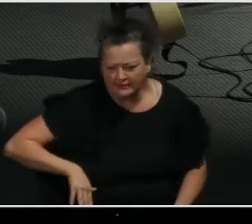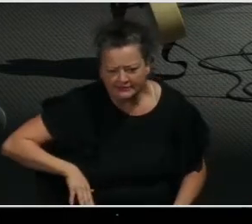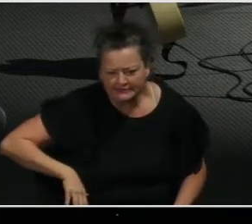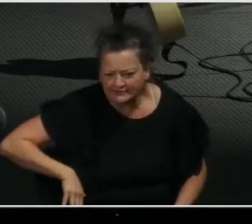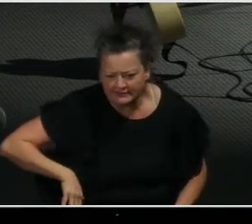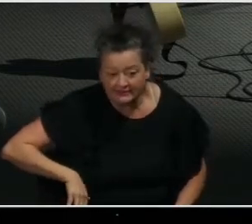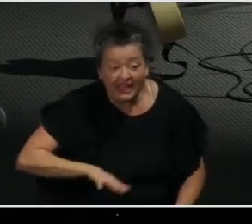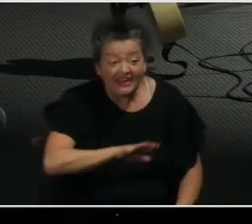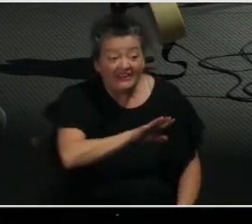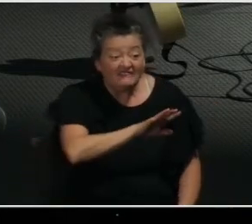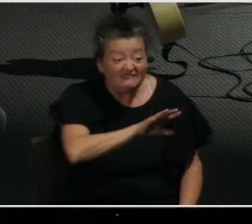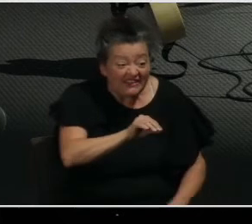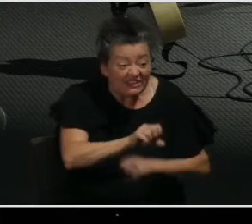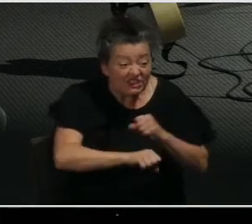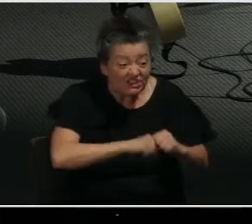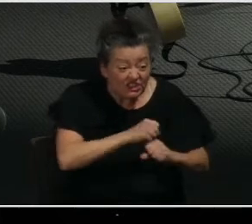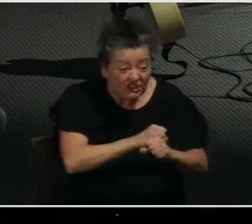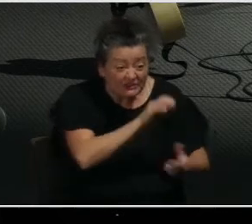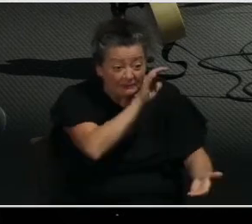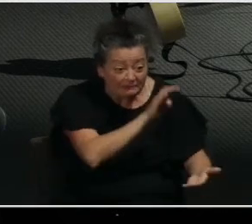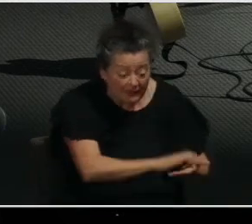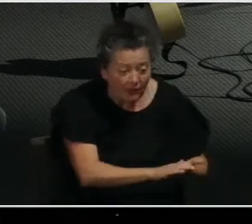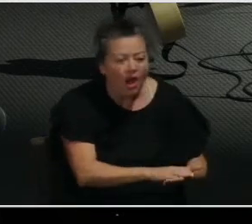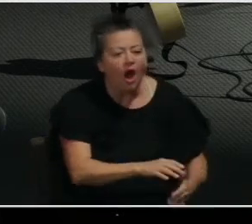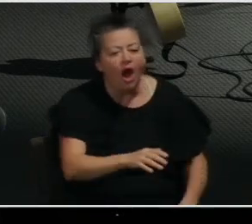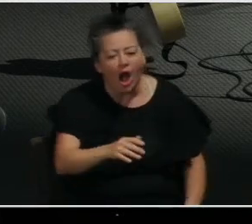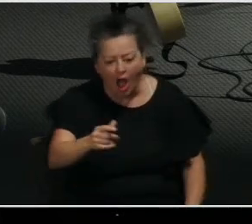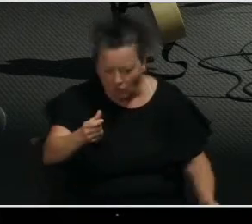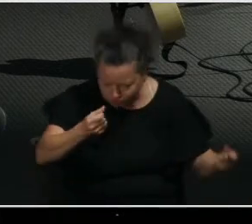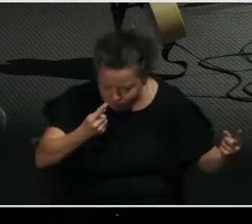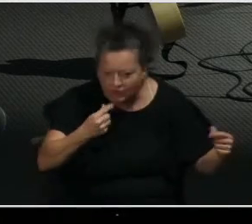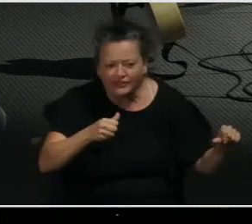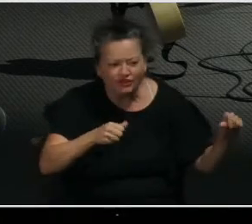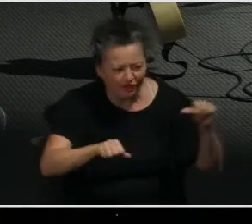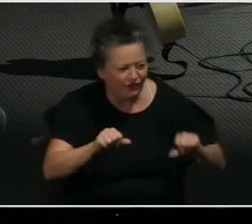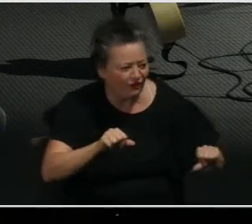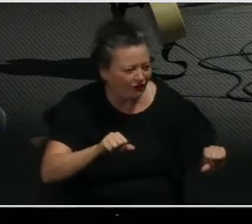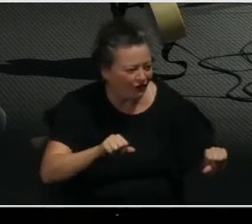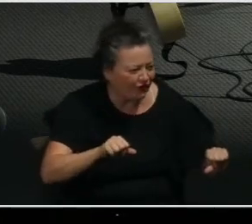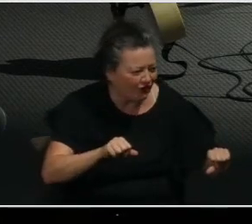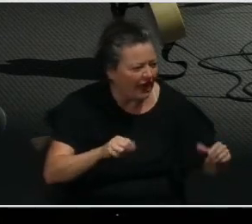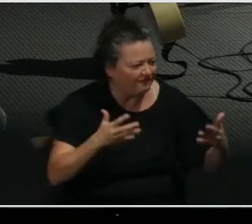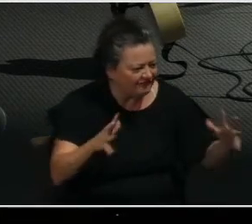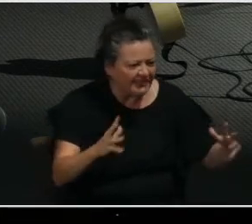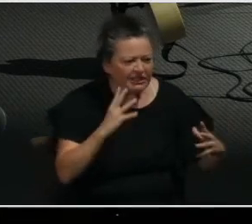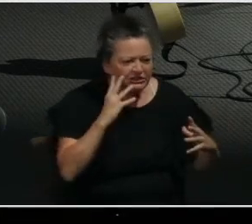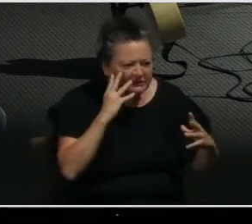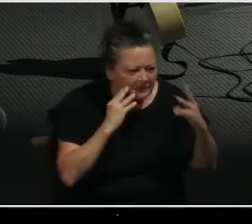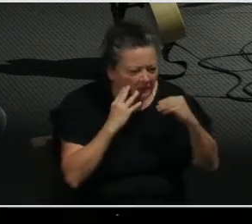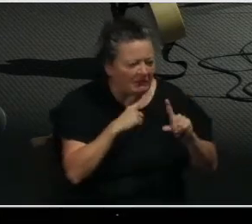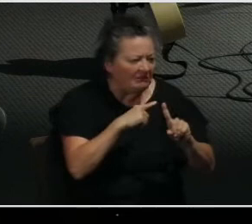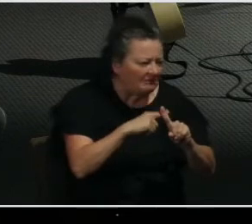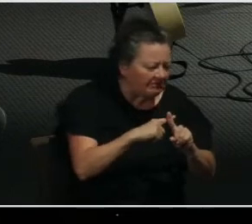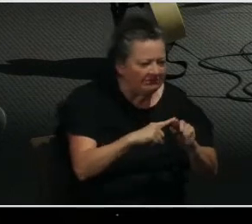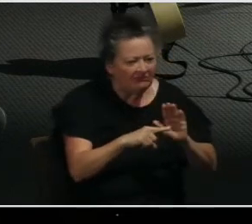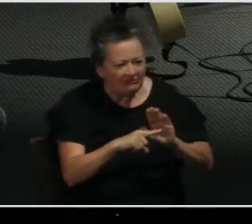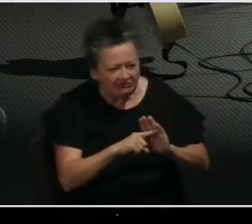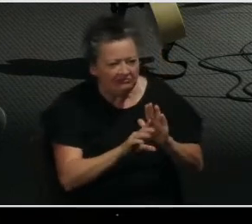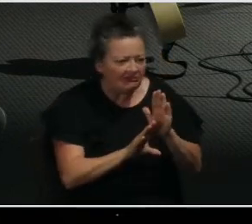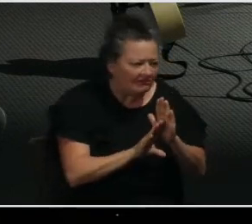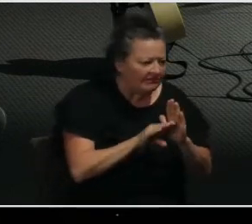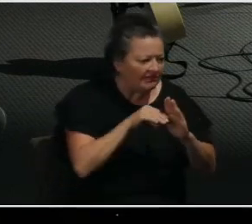They go through many stages and phases in life and they have a deep knowledge of one another.